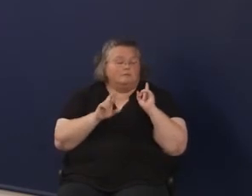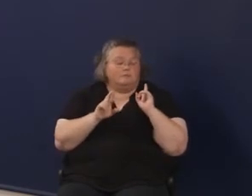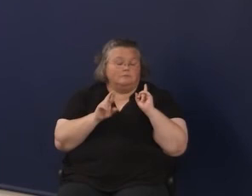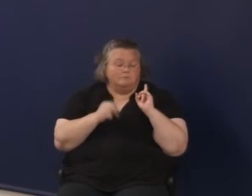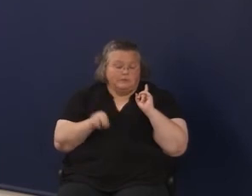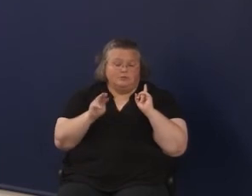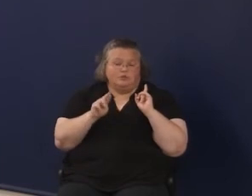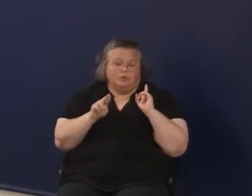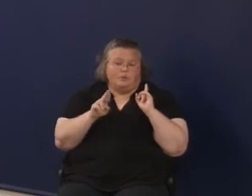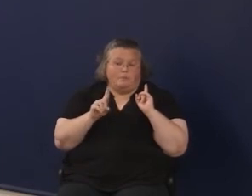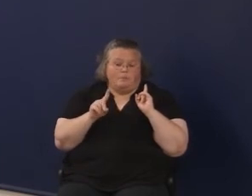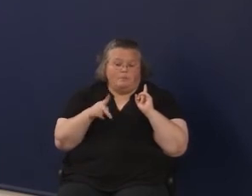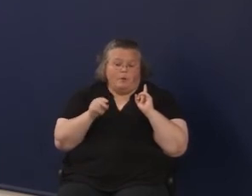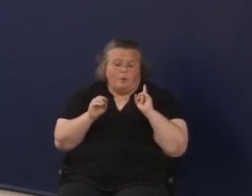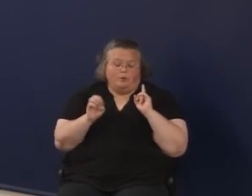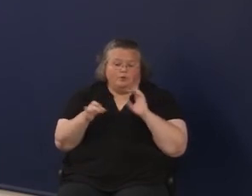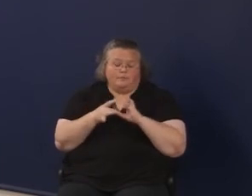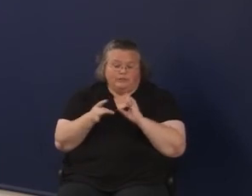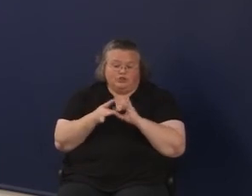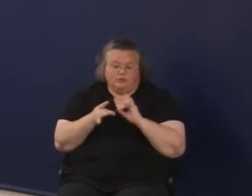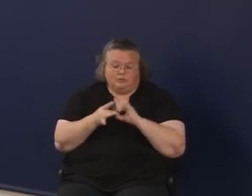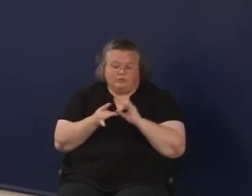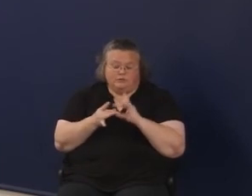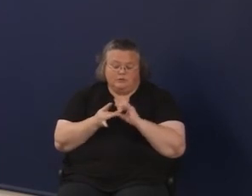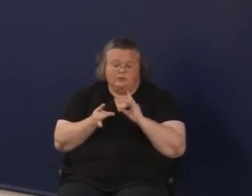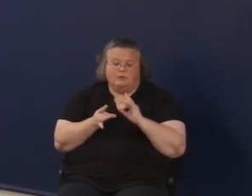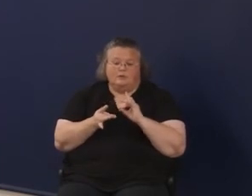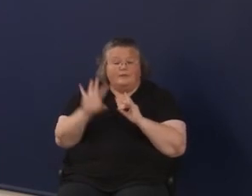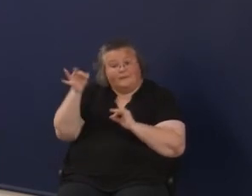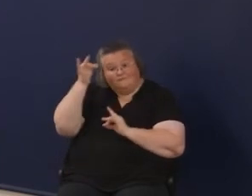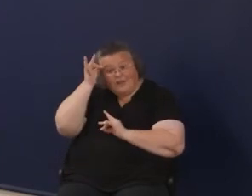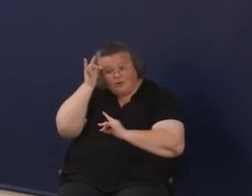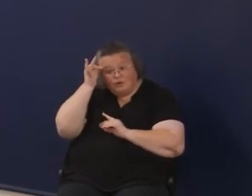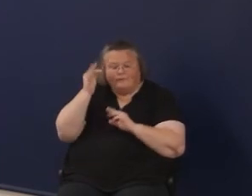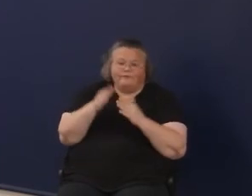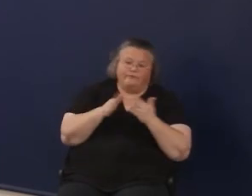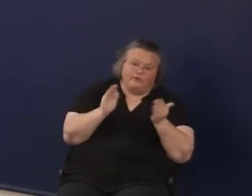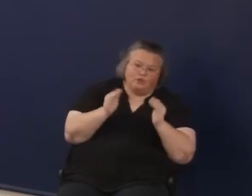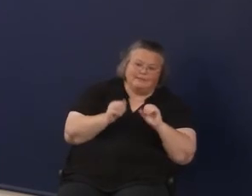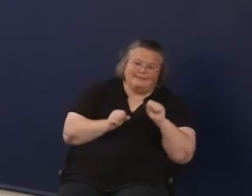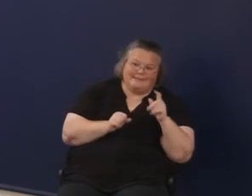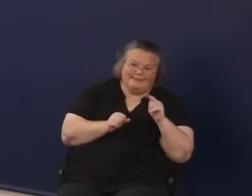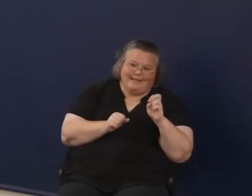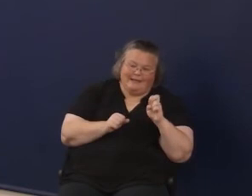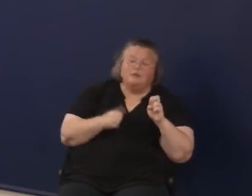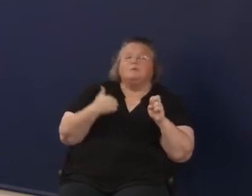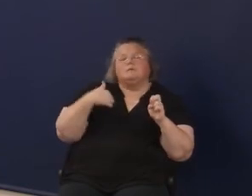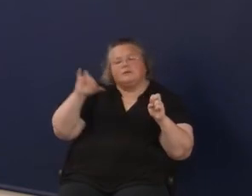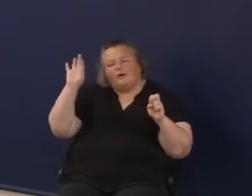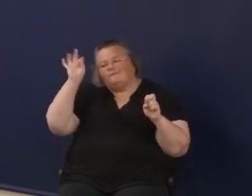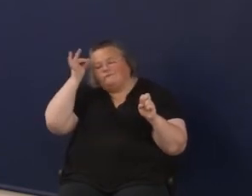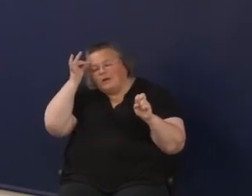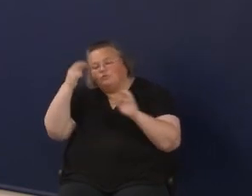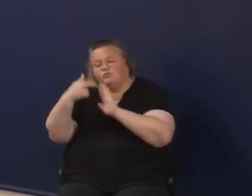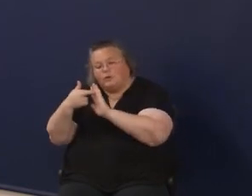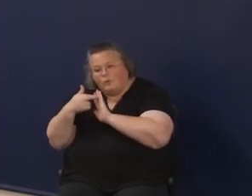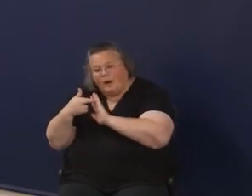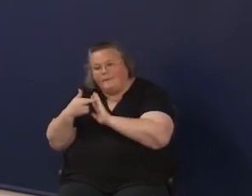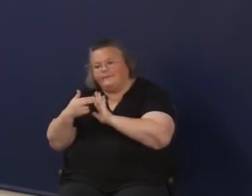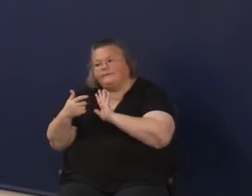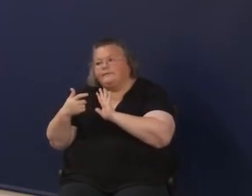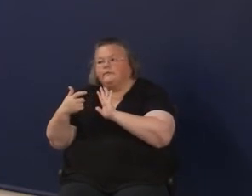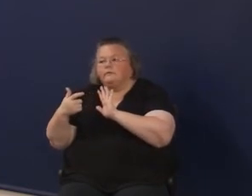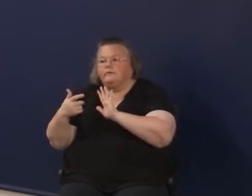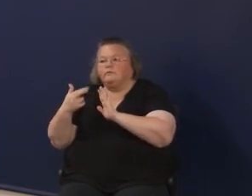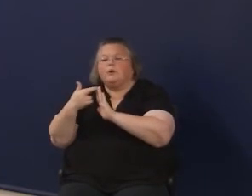Mr. Poe, you mentioned the federal versus the state. Yeah, we still have federal requirements, so that we have